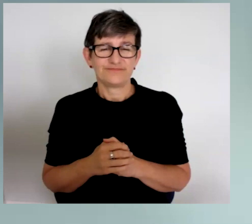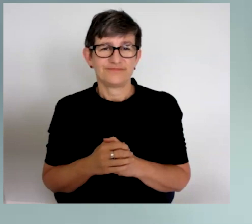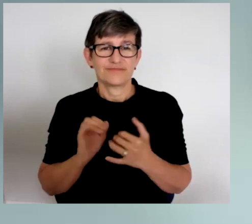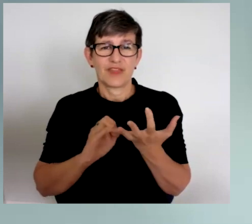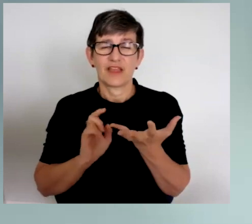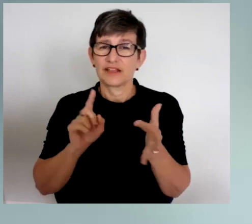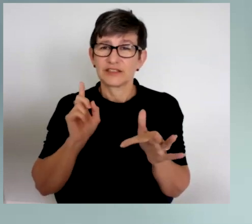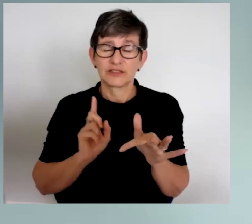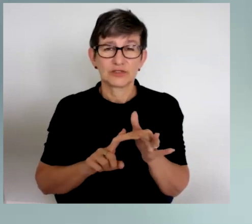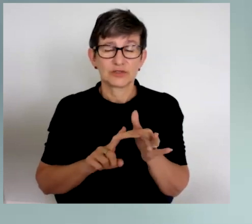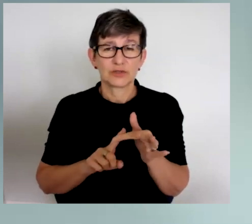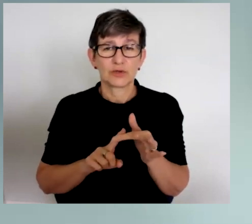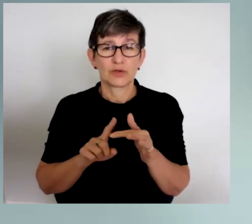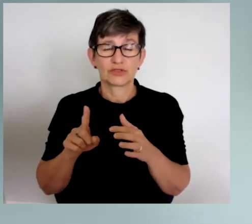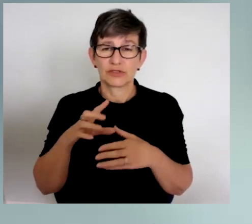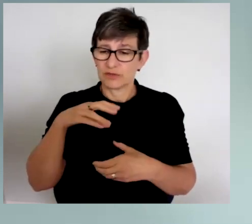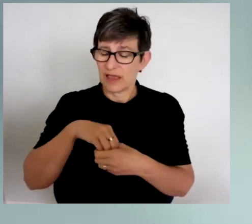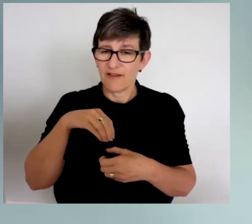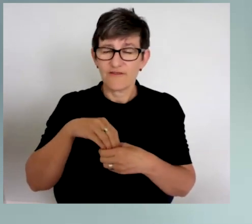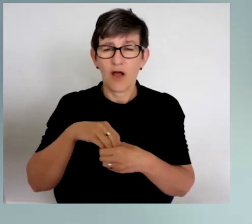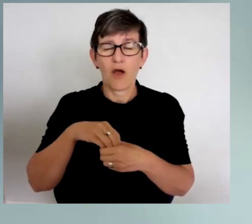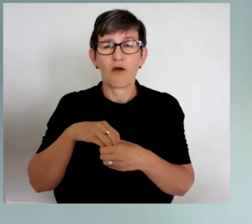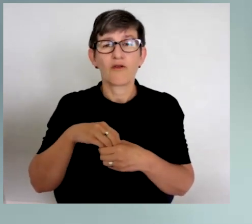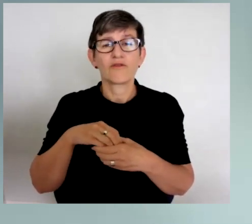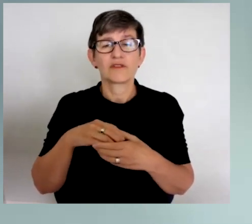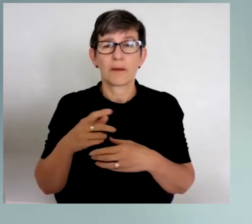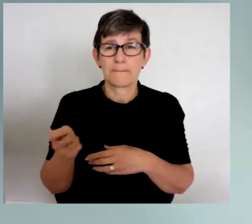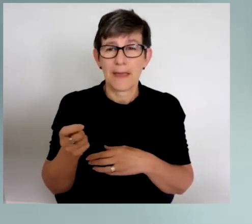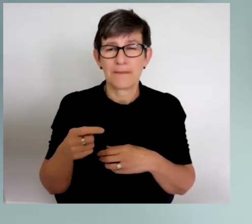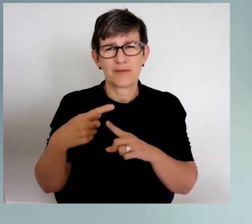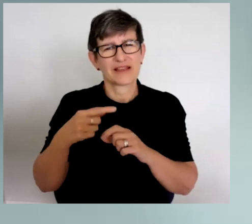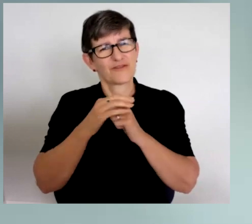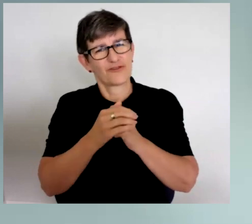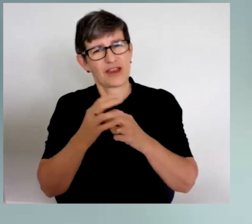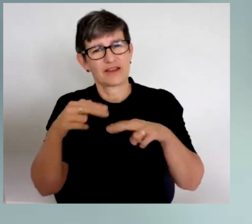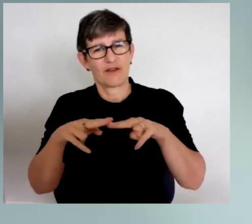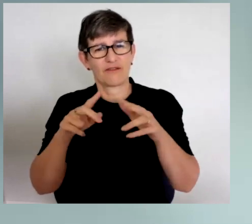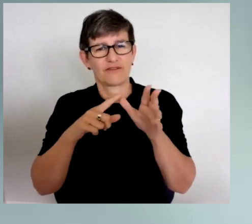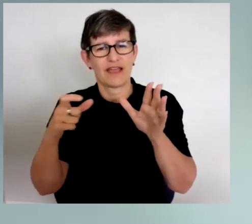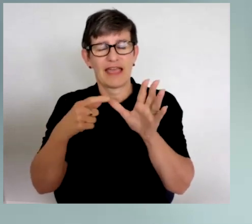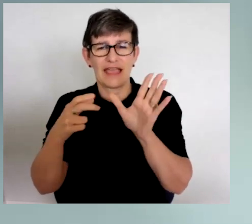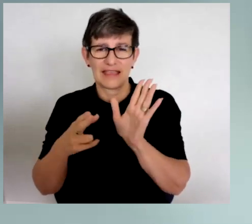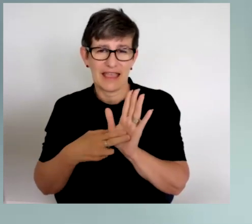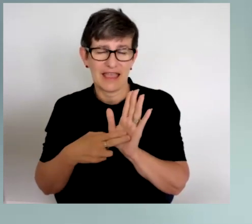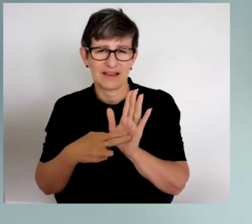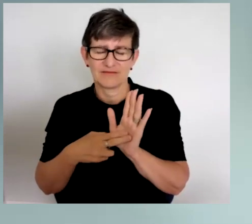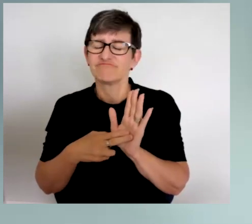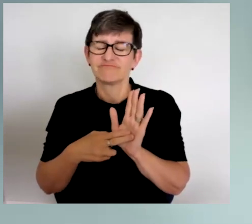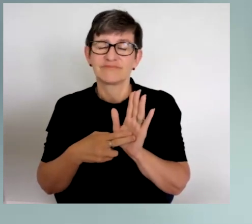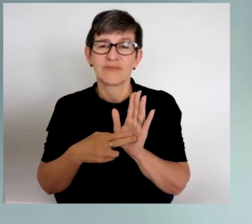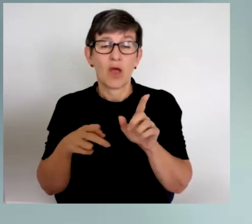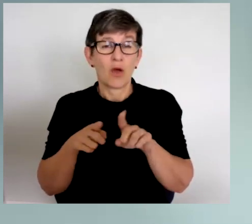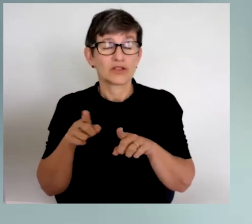Sue was a long-time member and friend of ACAN and was on ACAN's inaugural